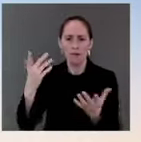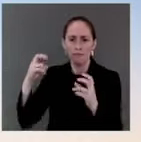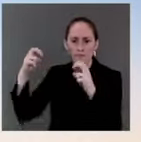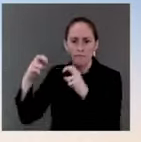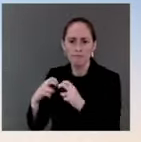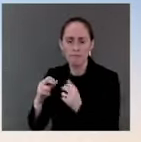minutes ago. The then,